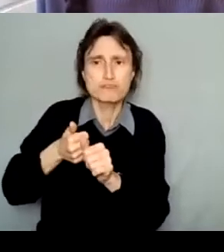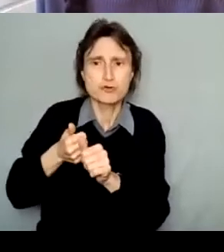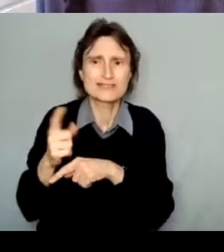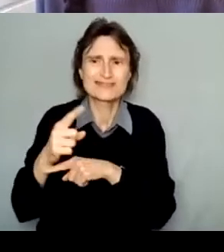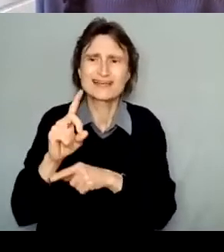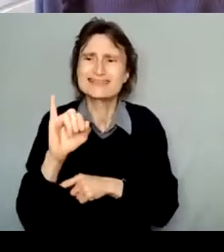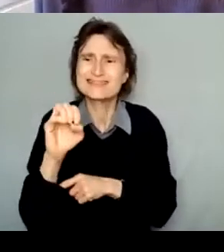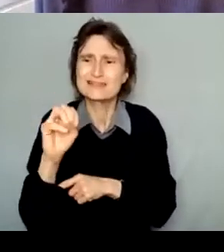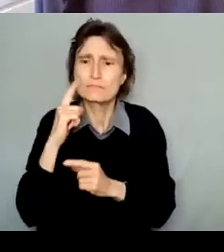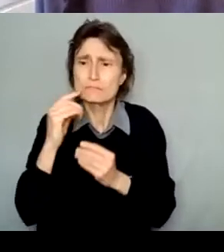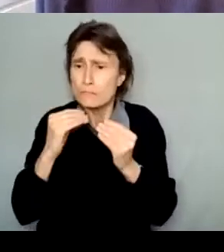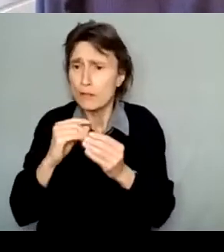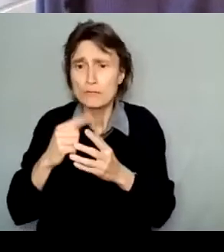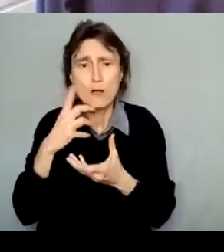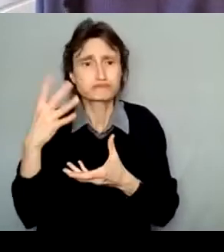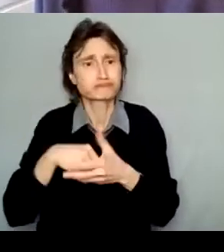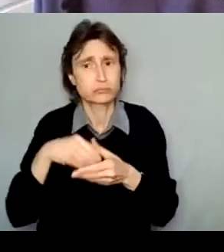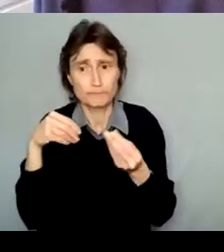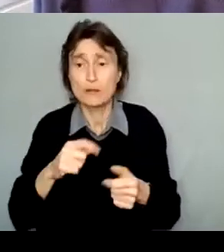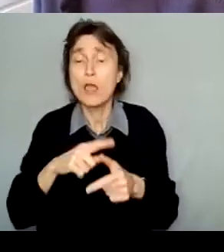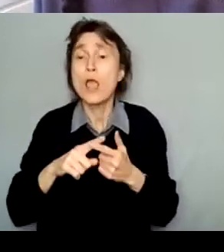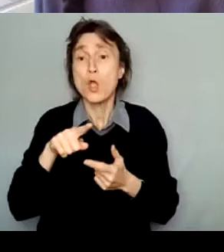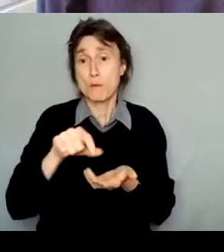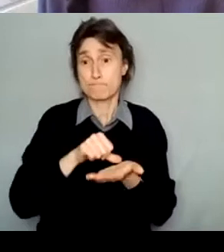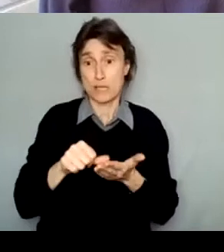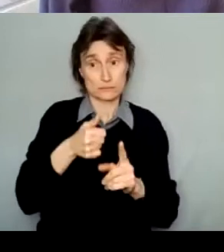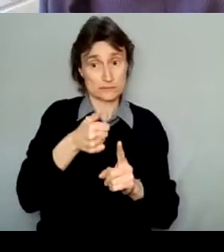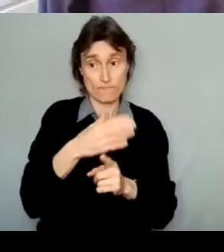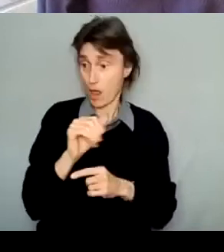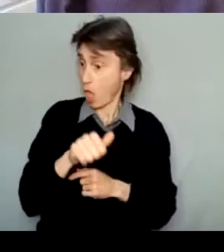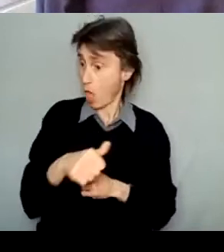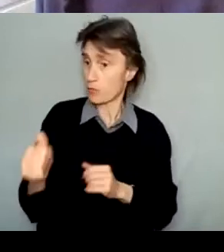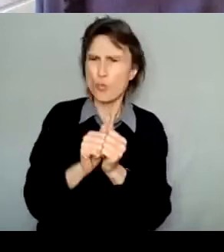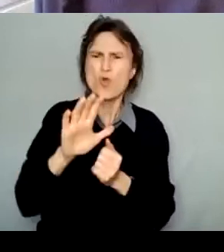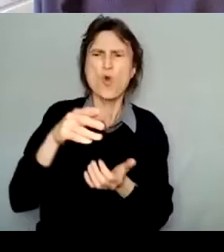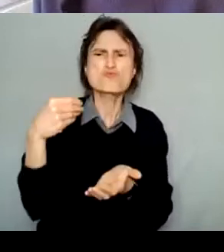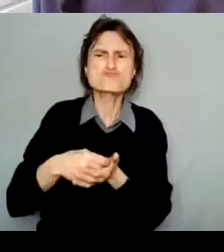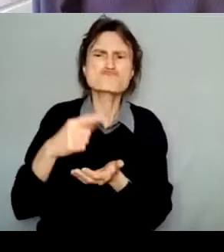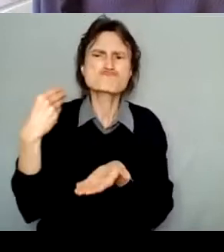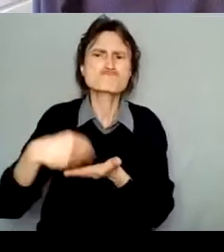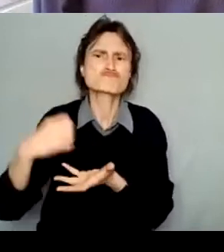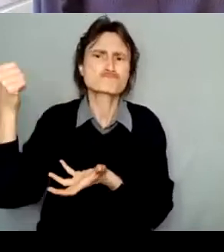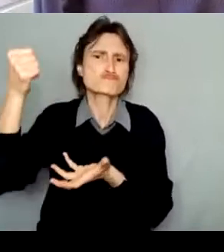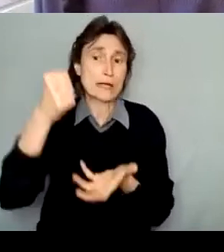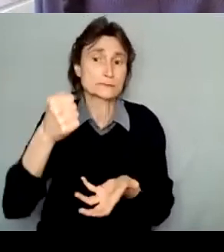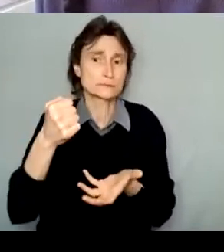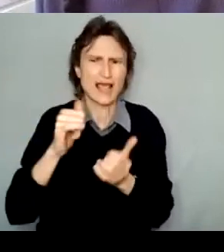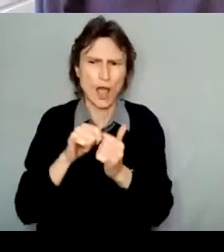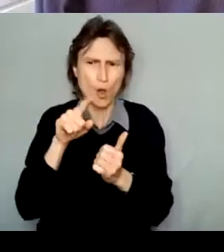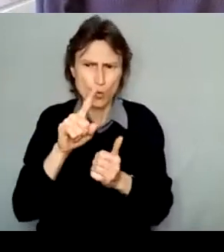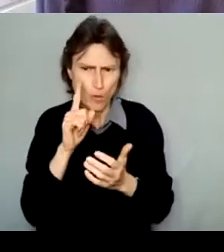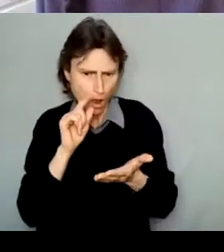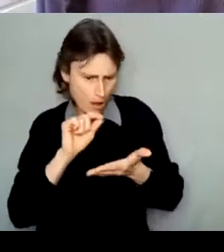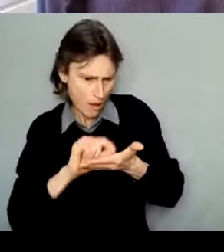program. And when it comes to paying yourself and others through a grant, the way that you frame or quantify that could